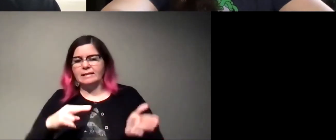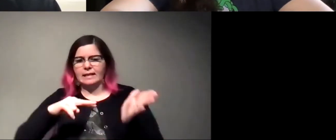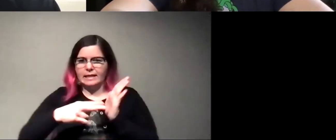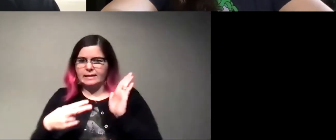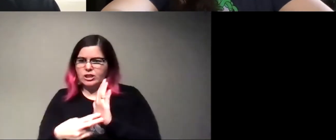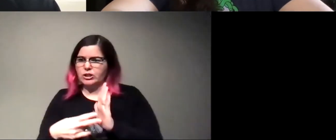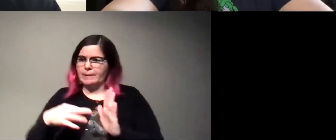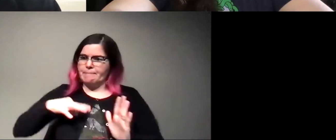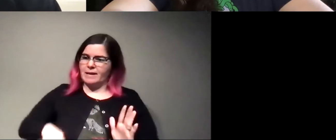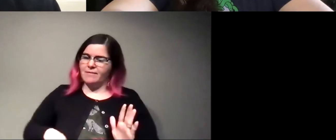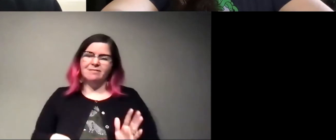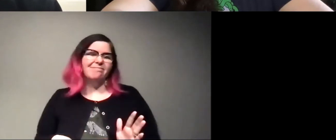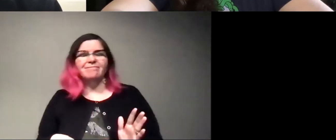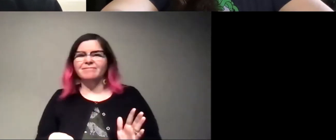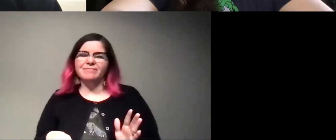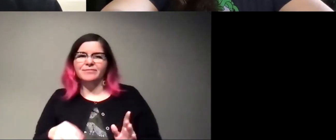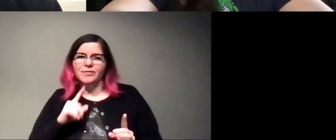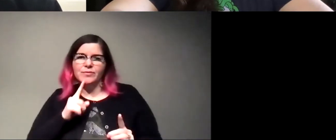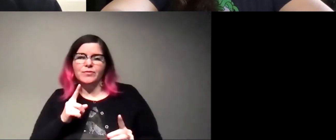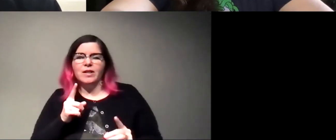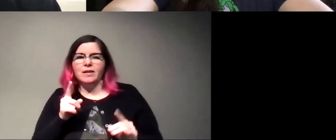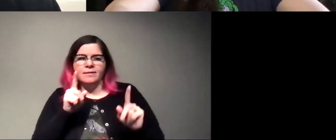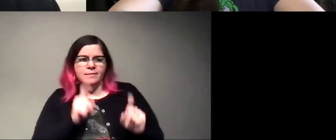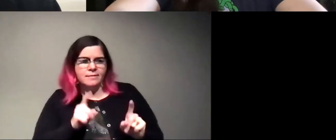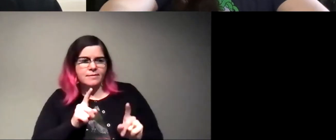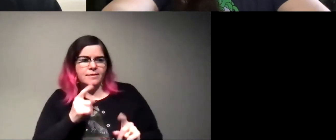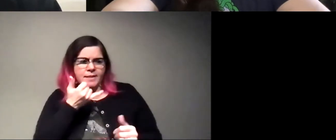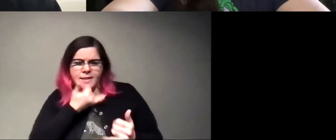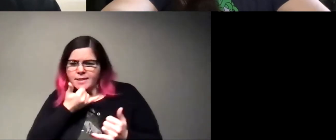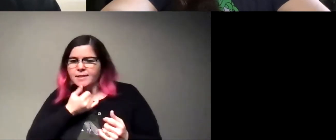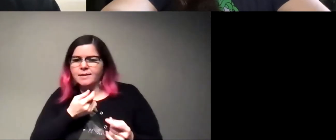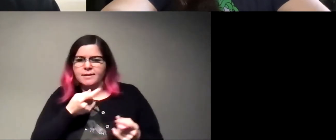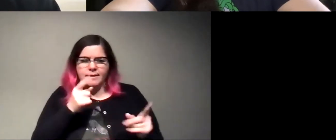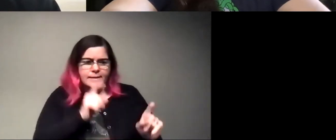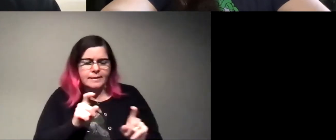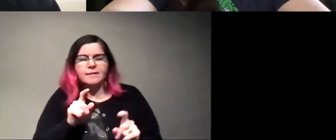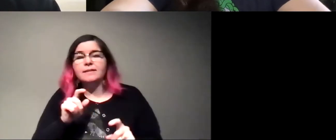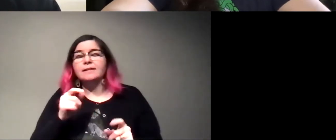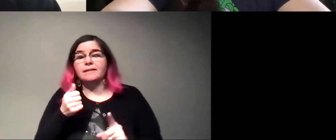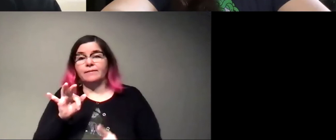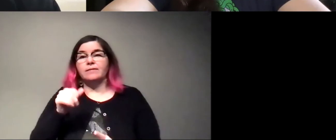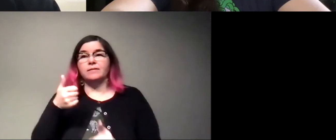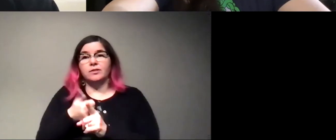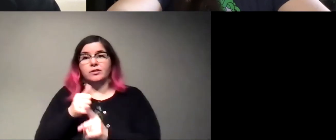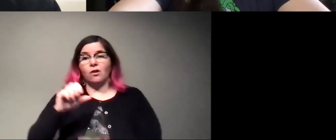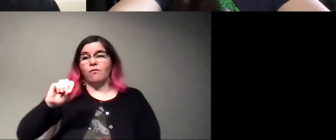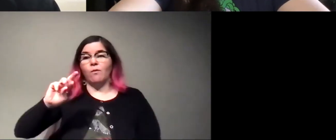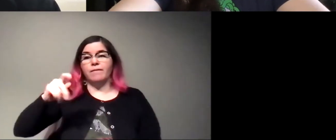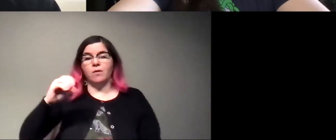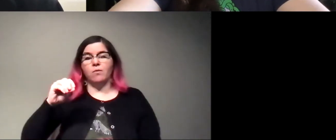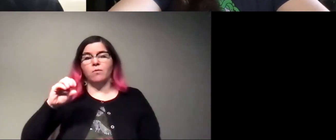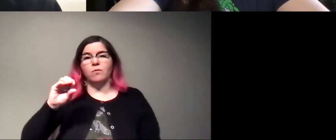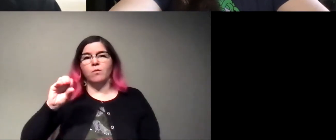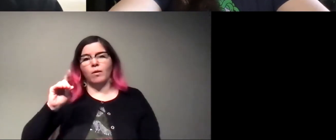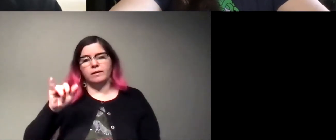them, but it's more or less a game of trial and error, right? So if you are a opiocordyceps fungi and you are super aggressive